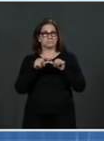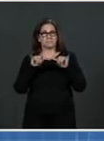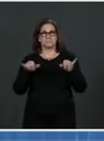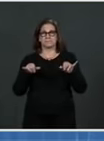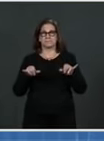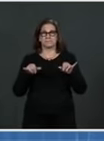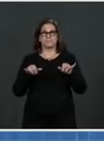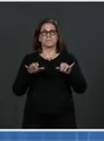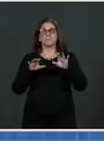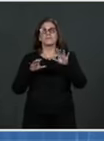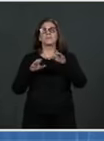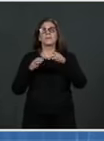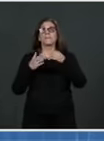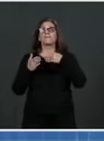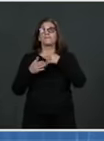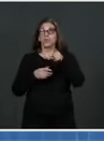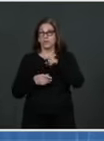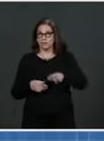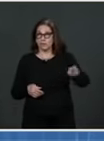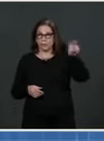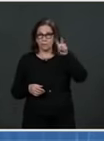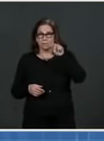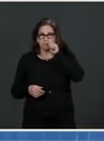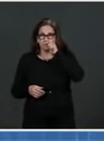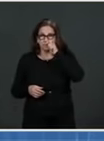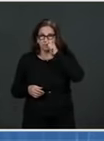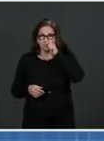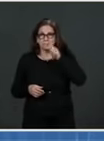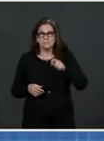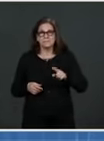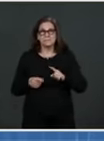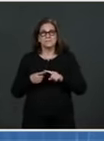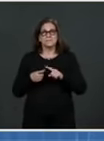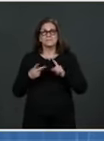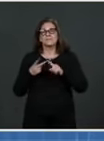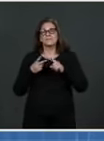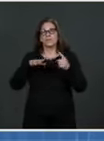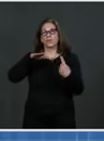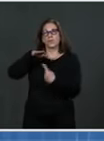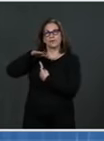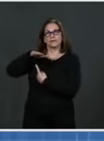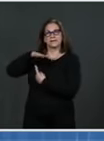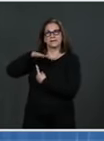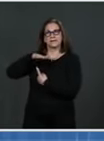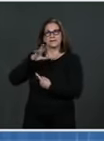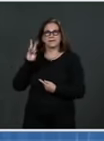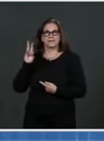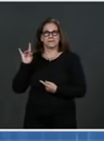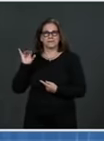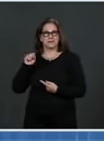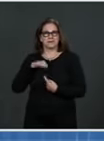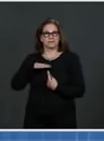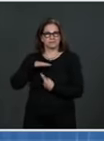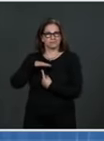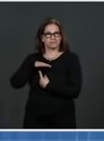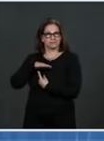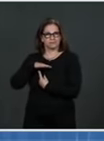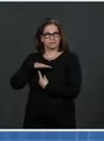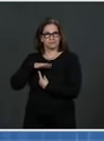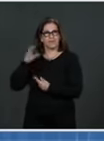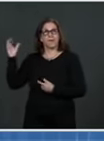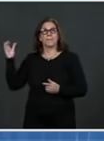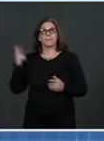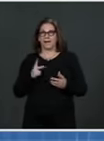days. You should have a post-travel test. And then you should monitor for symptoms between seven and 14 days. We have been consistently